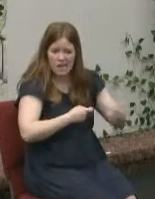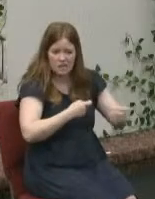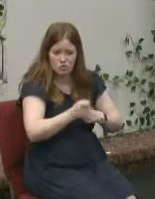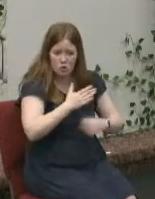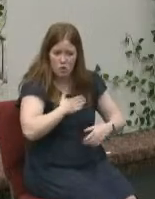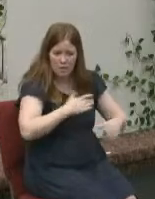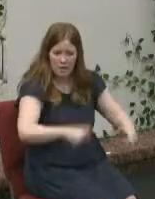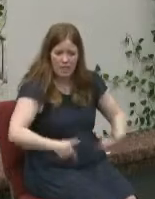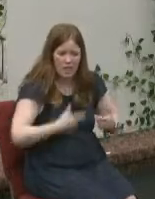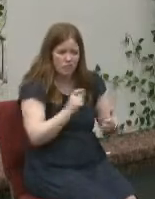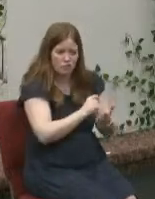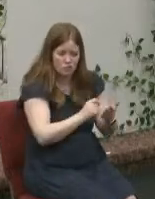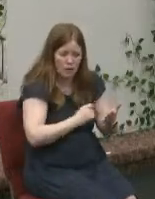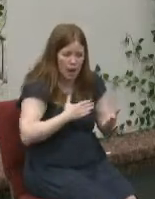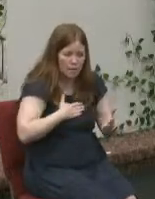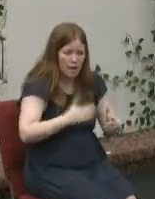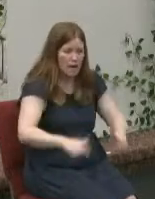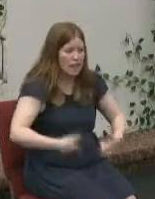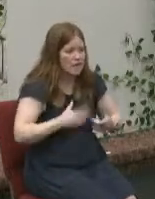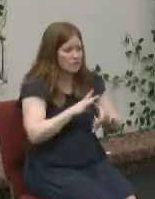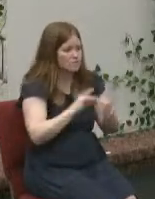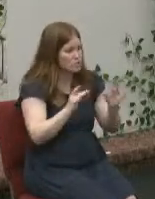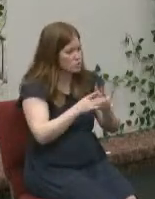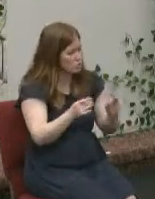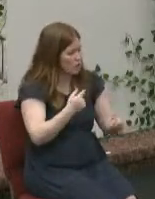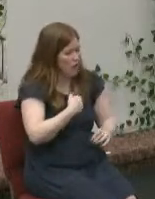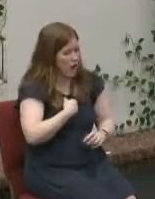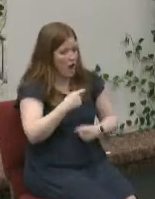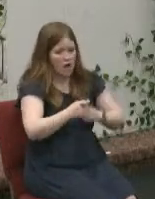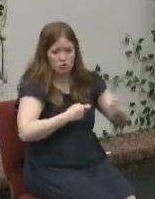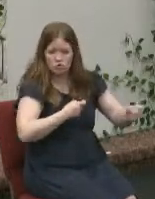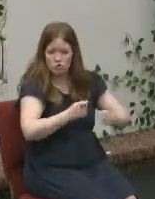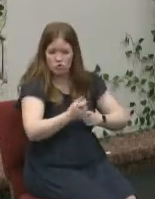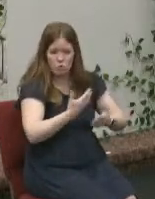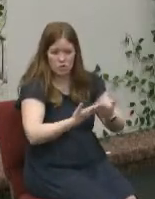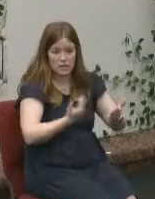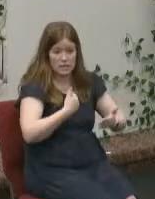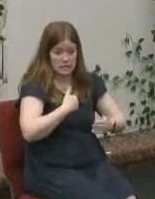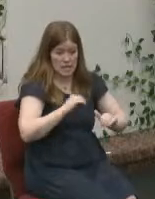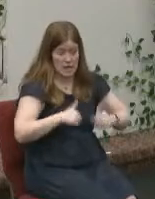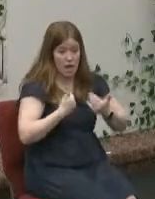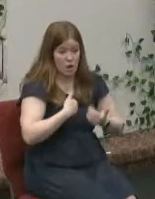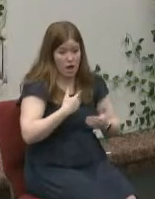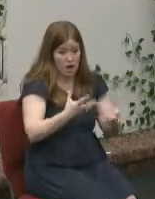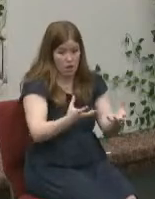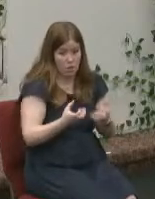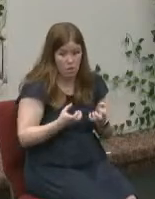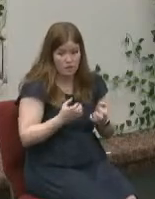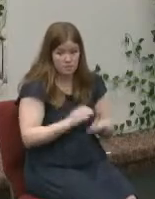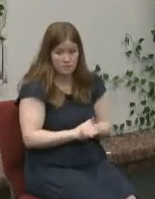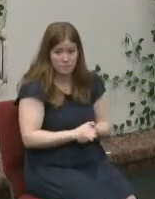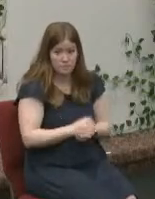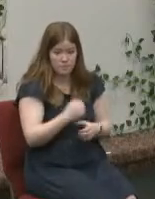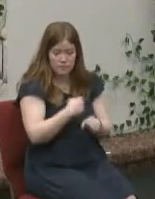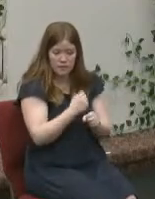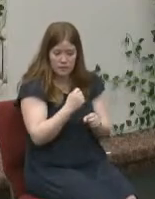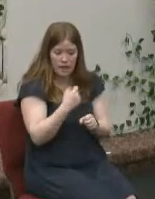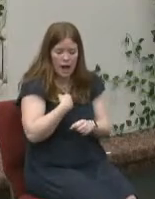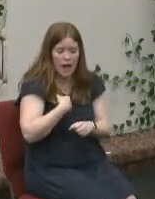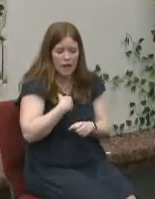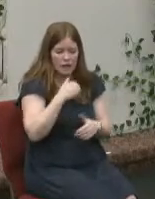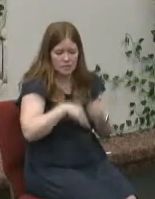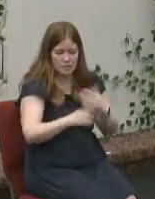can write my own story i can interpret the things in my life the way that i want to because i'm in control